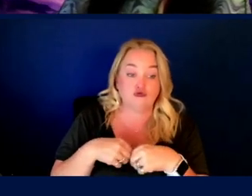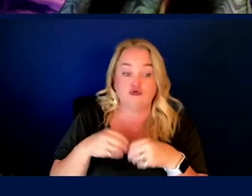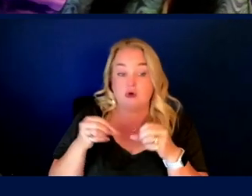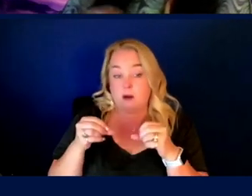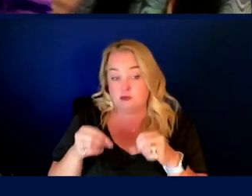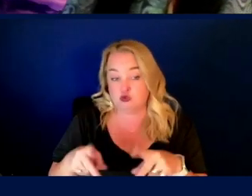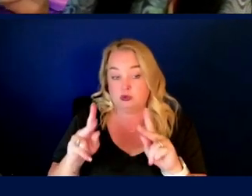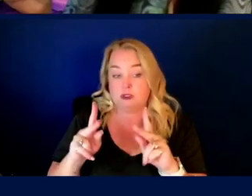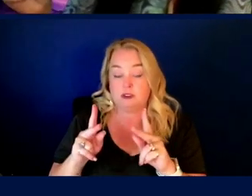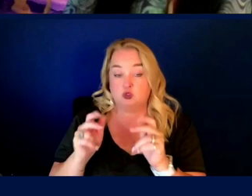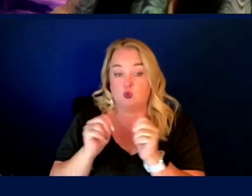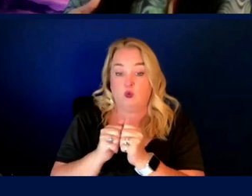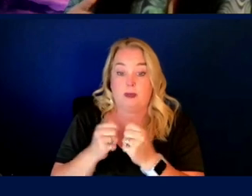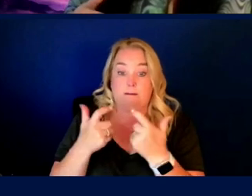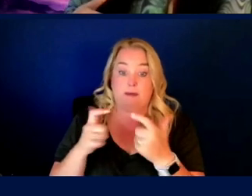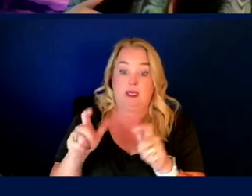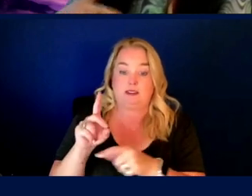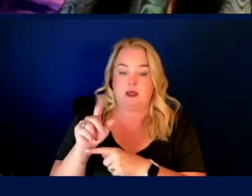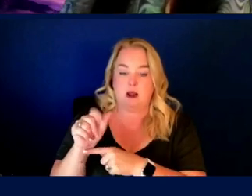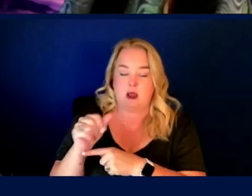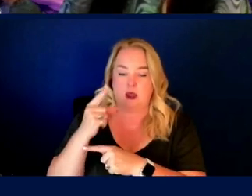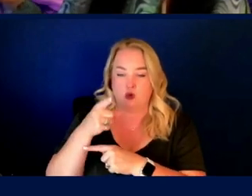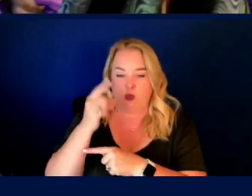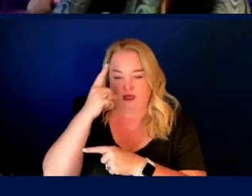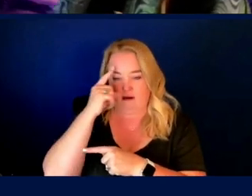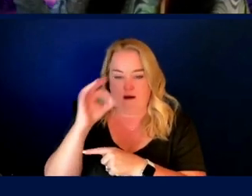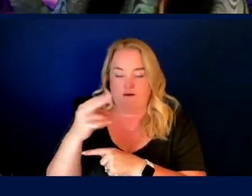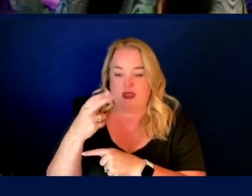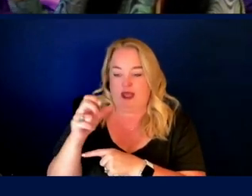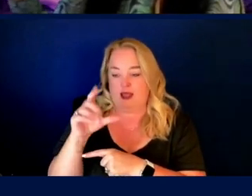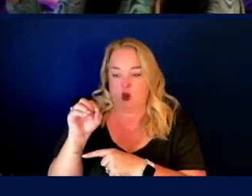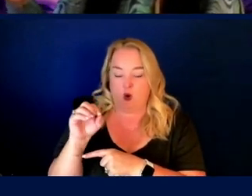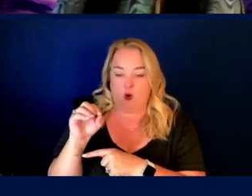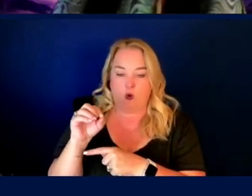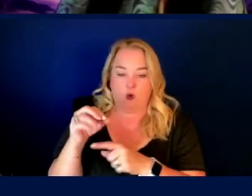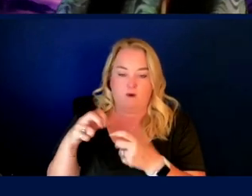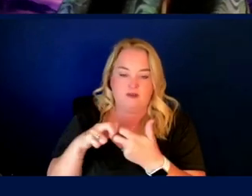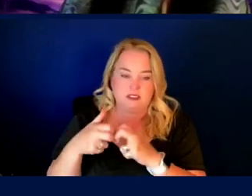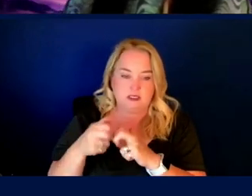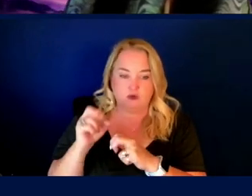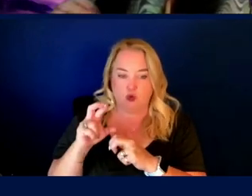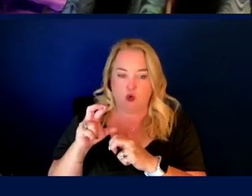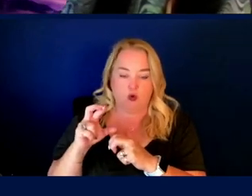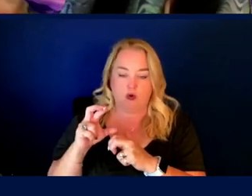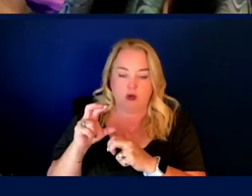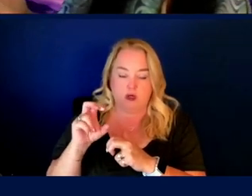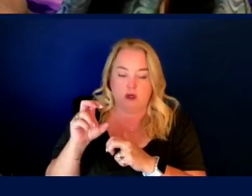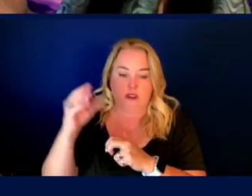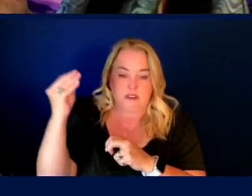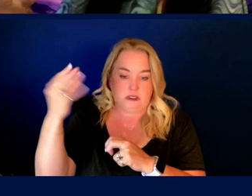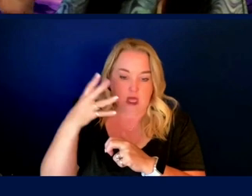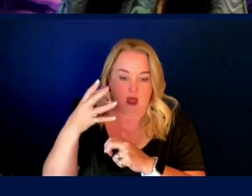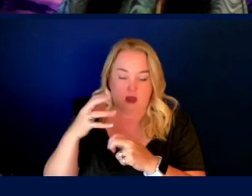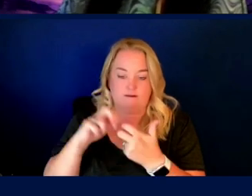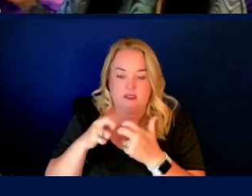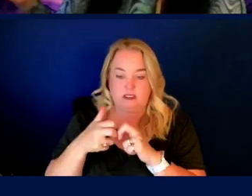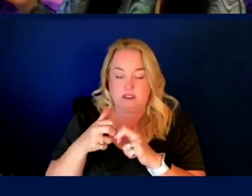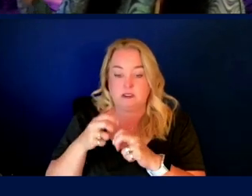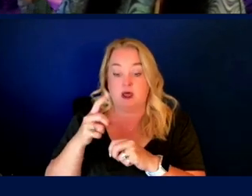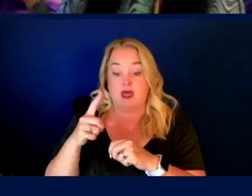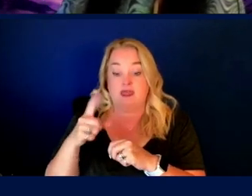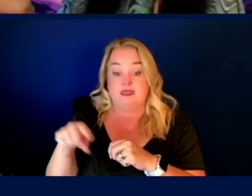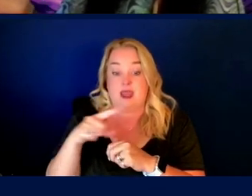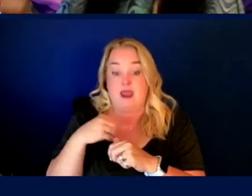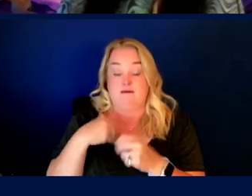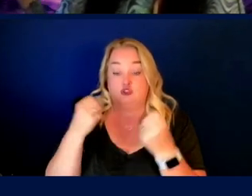opportunities associated with big data, you know, think of heliophysics or, you know, sun physics, the problems that they're navigating are often, we have so